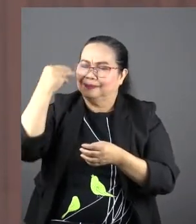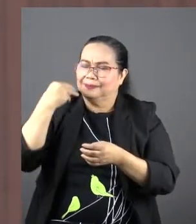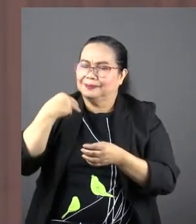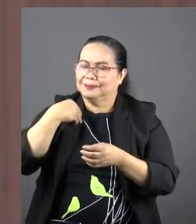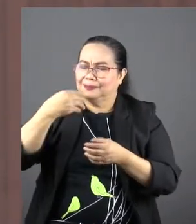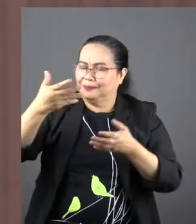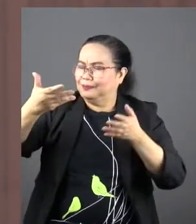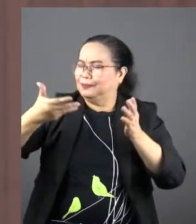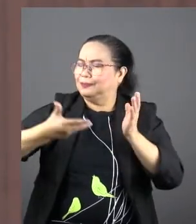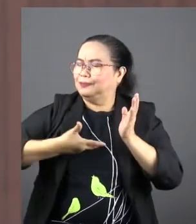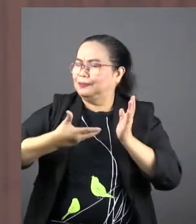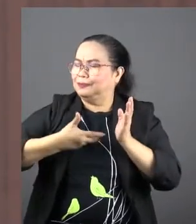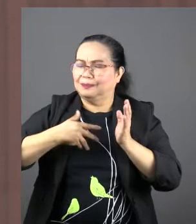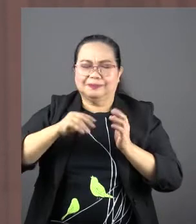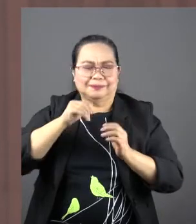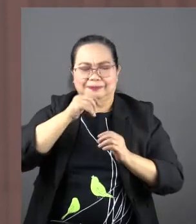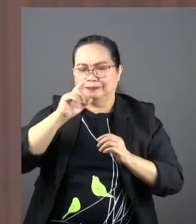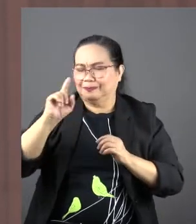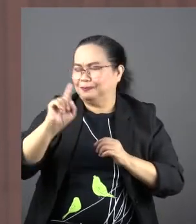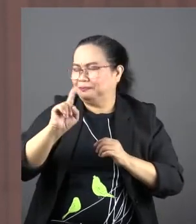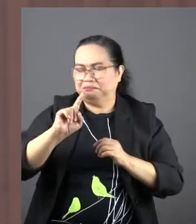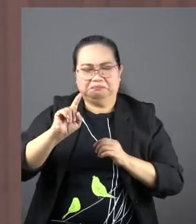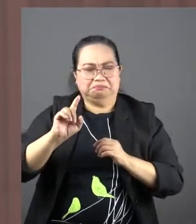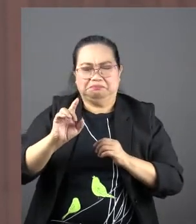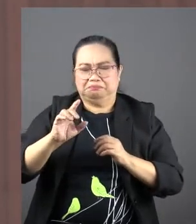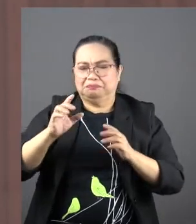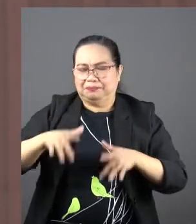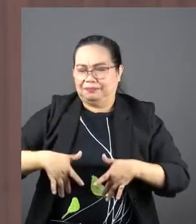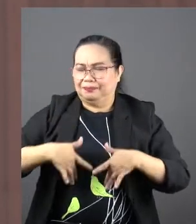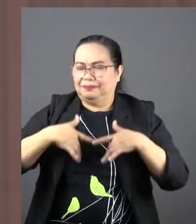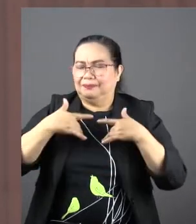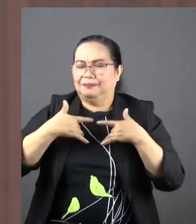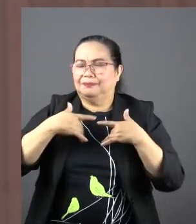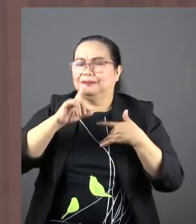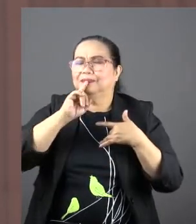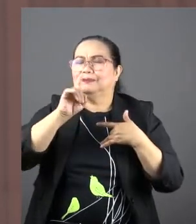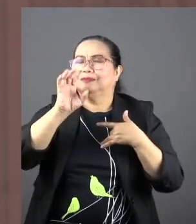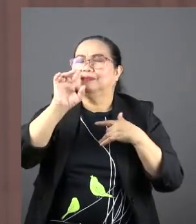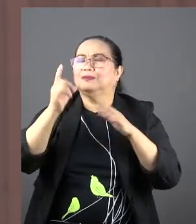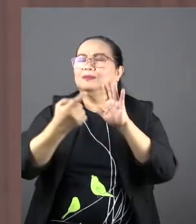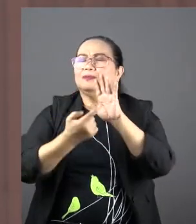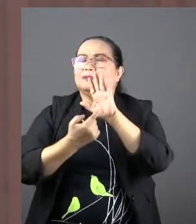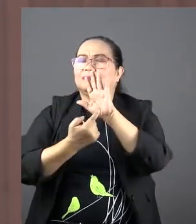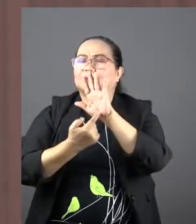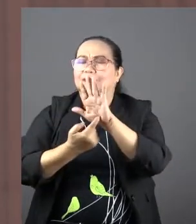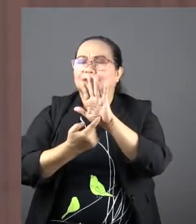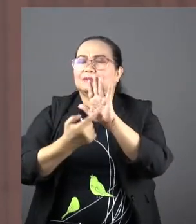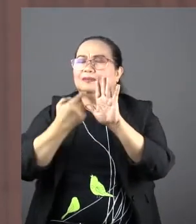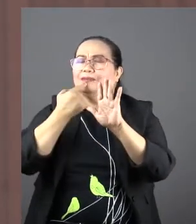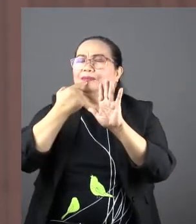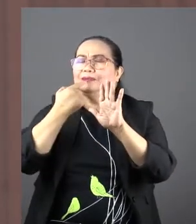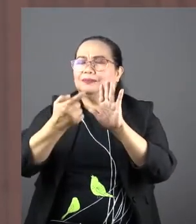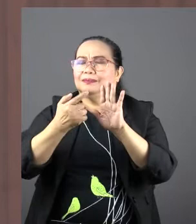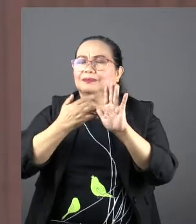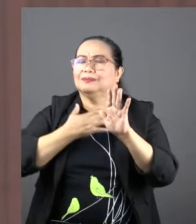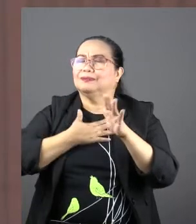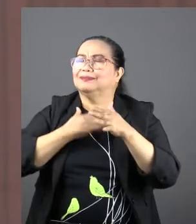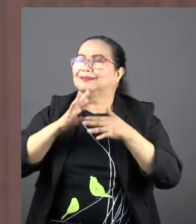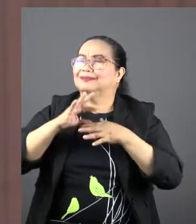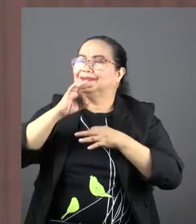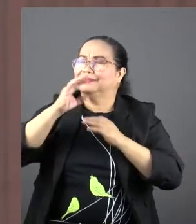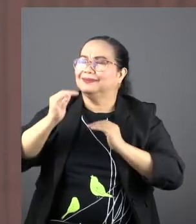herself, not once. Her life, Father, is a picture of what she said. My soul